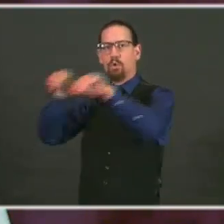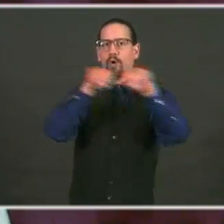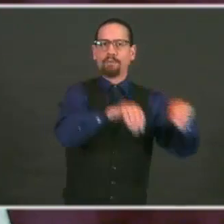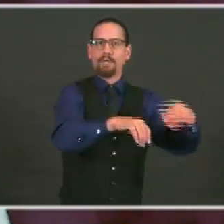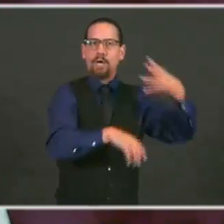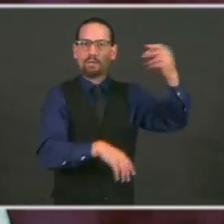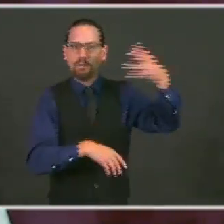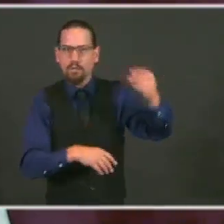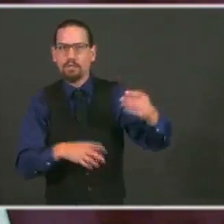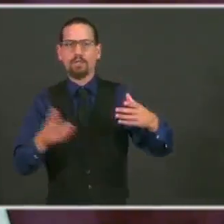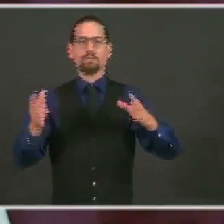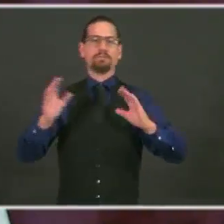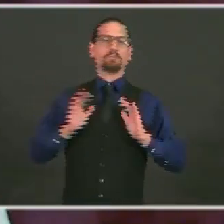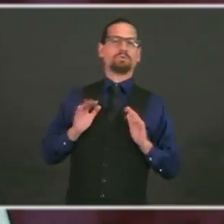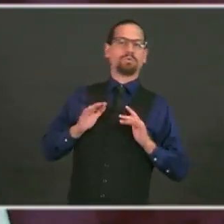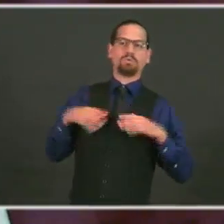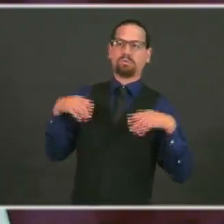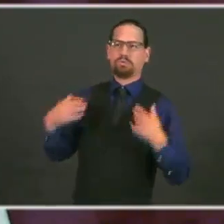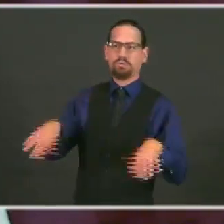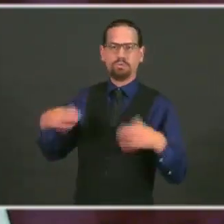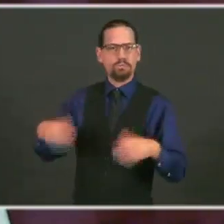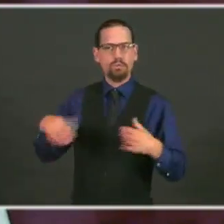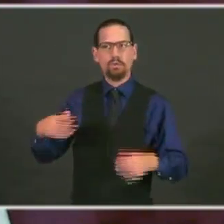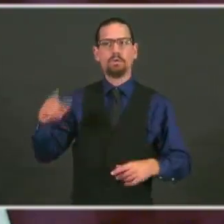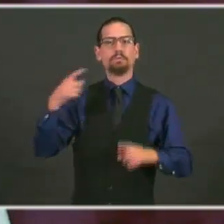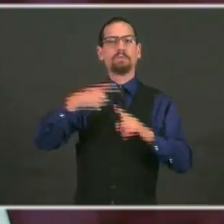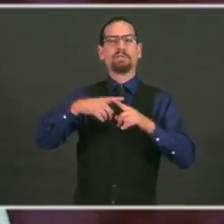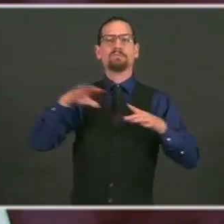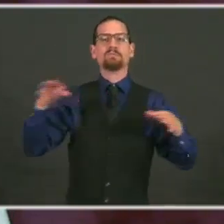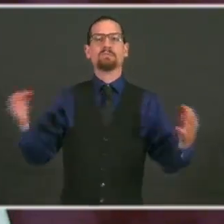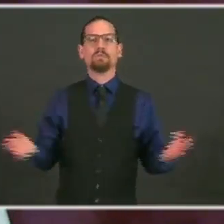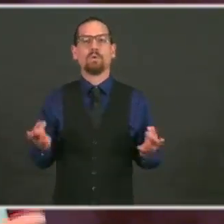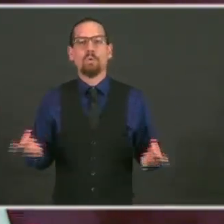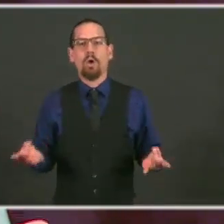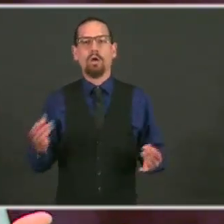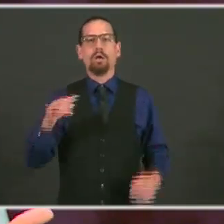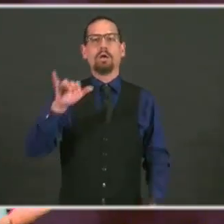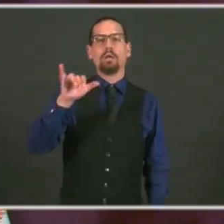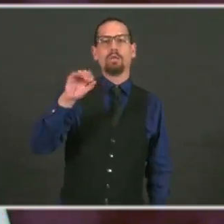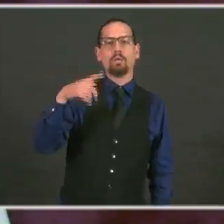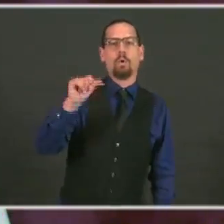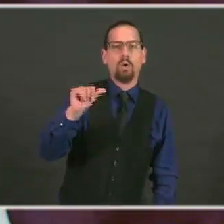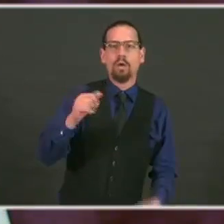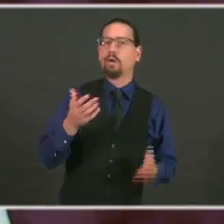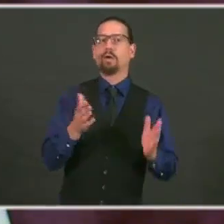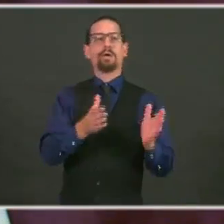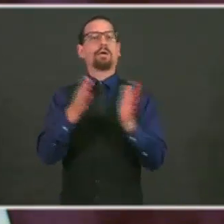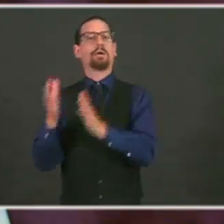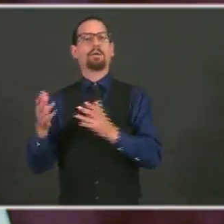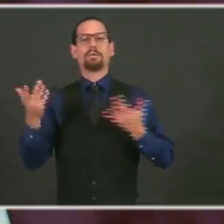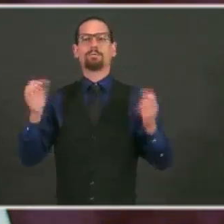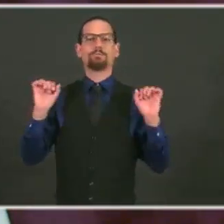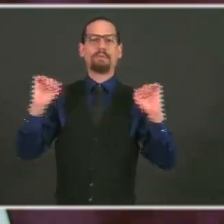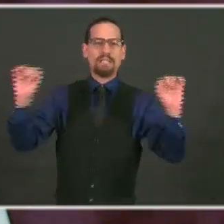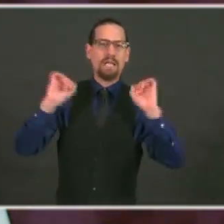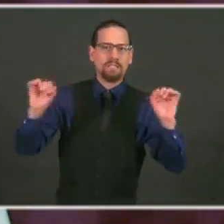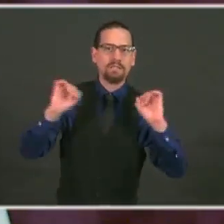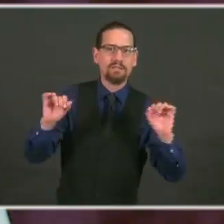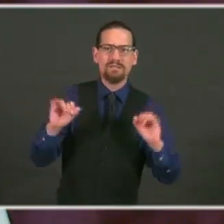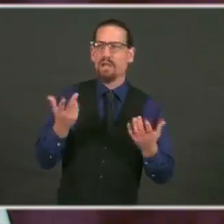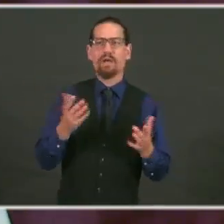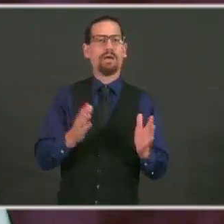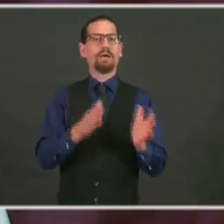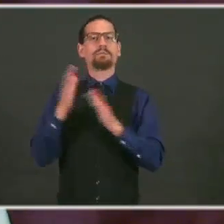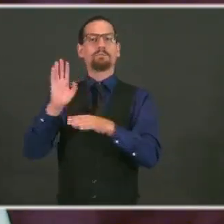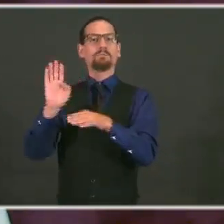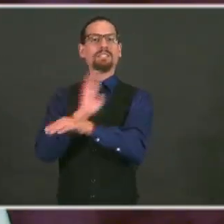doing fitness outdoors, dining outdoors, having meetings outdoors. The next few